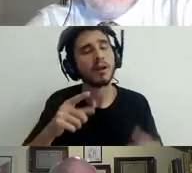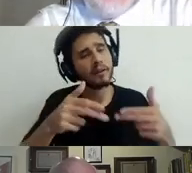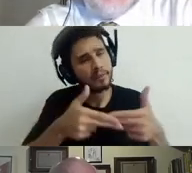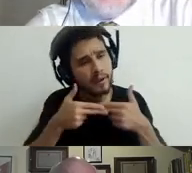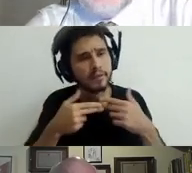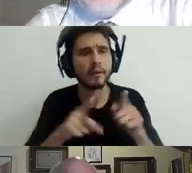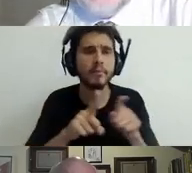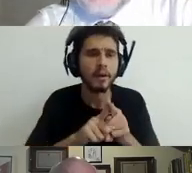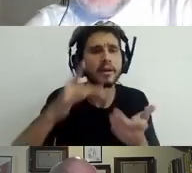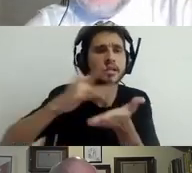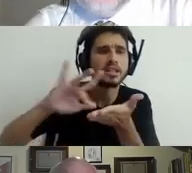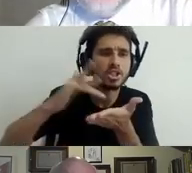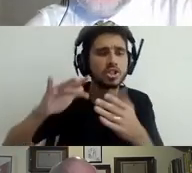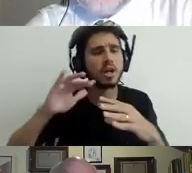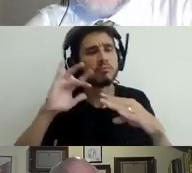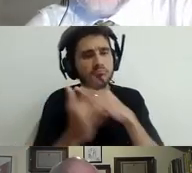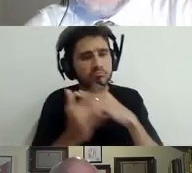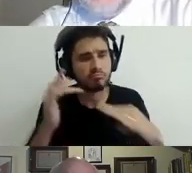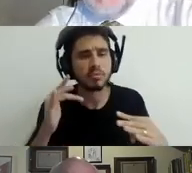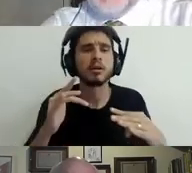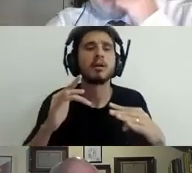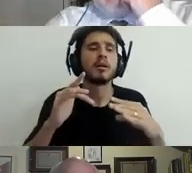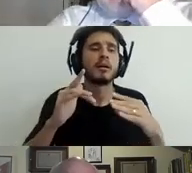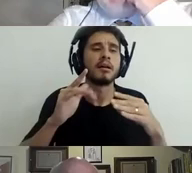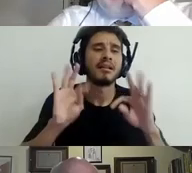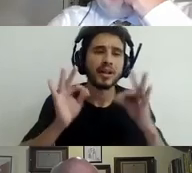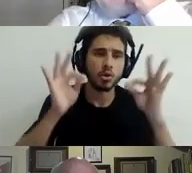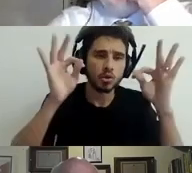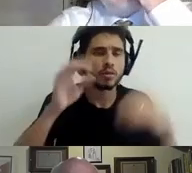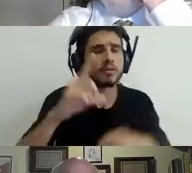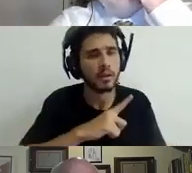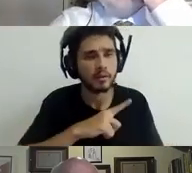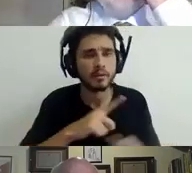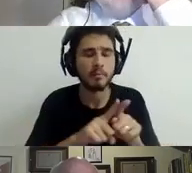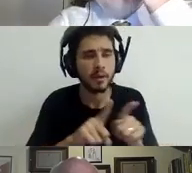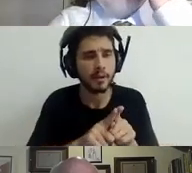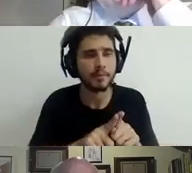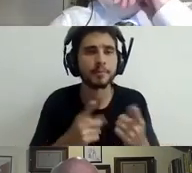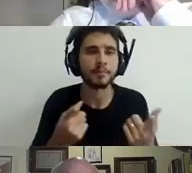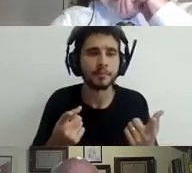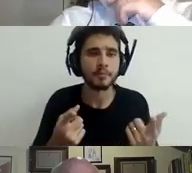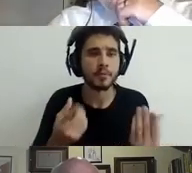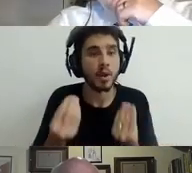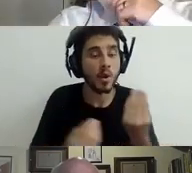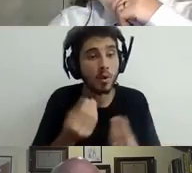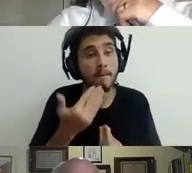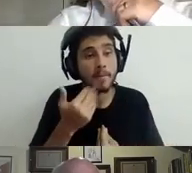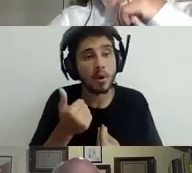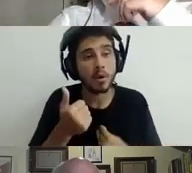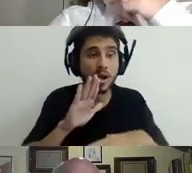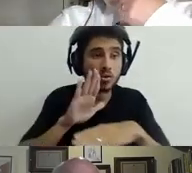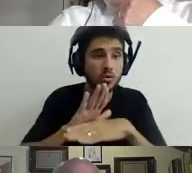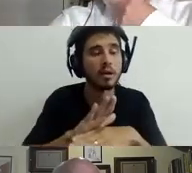how blockchain technology can help with assessment, etc. So that's a fascinating field of research, but it's quite